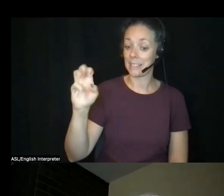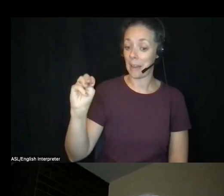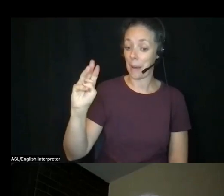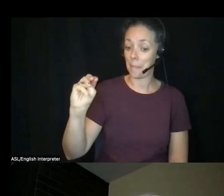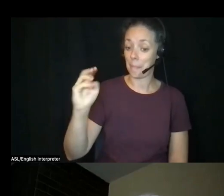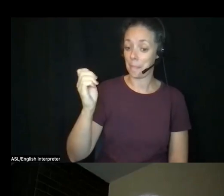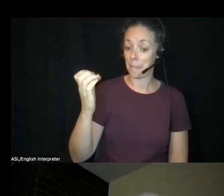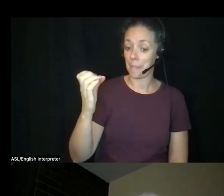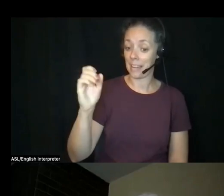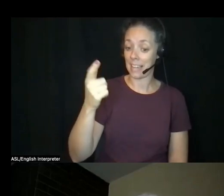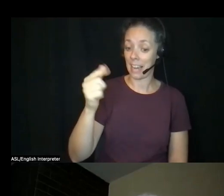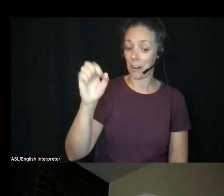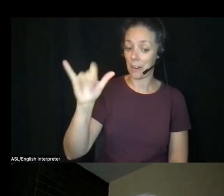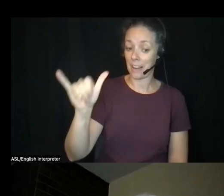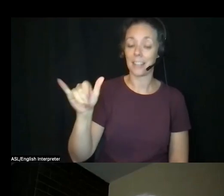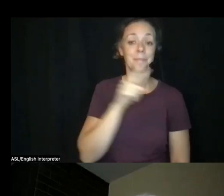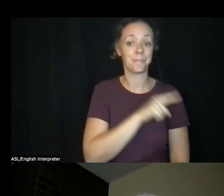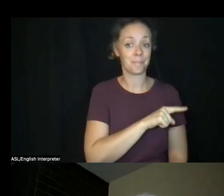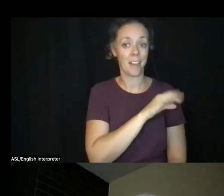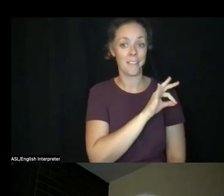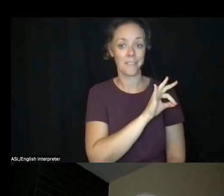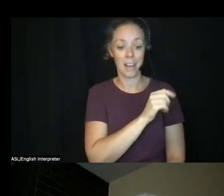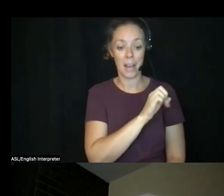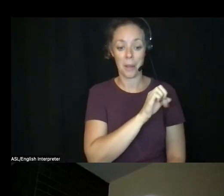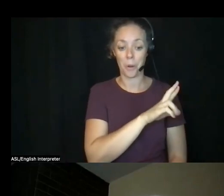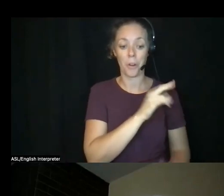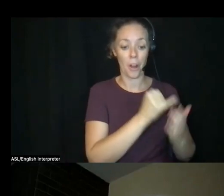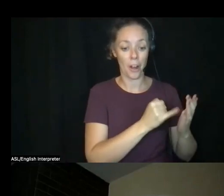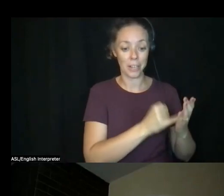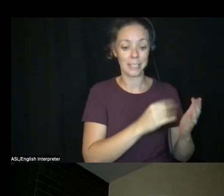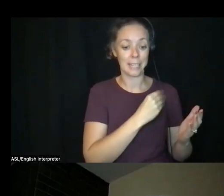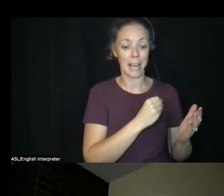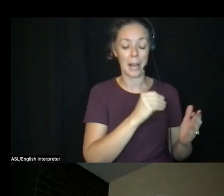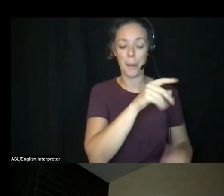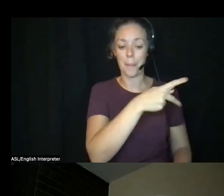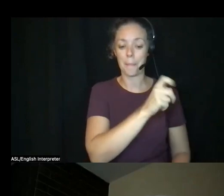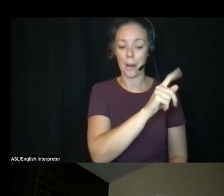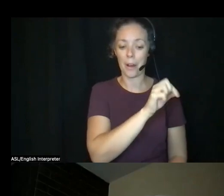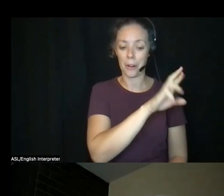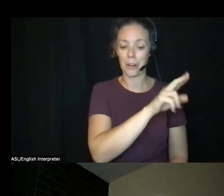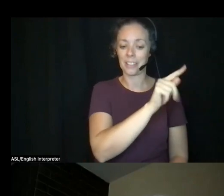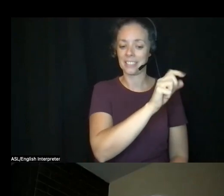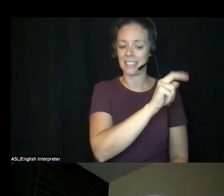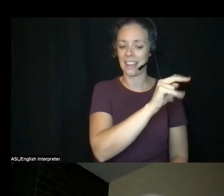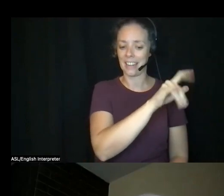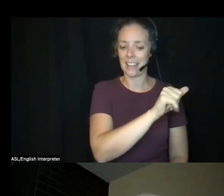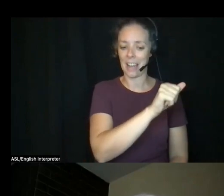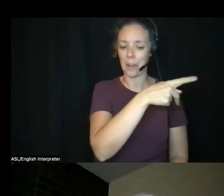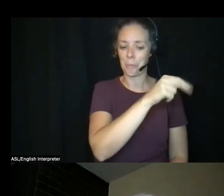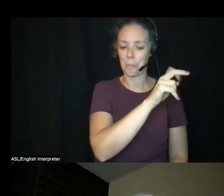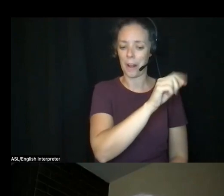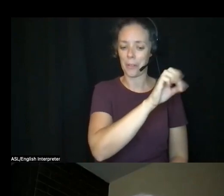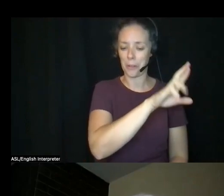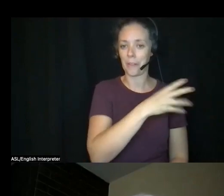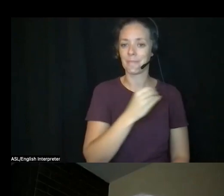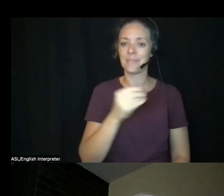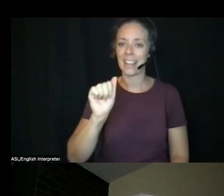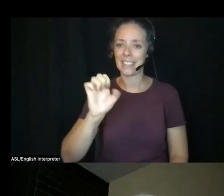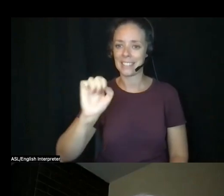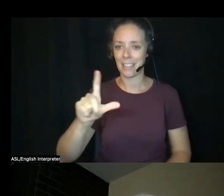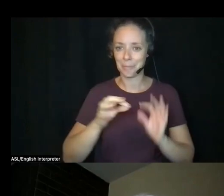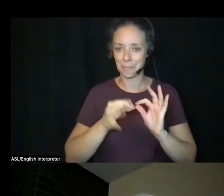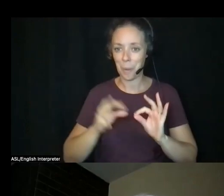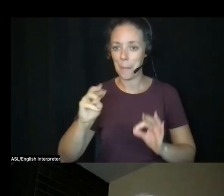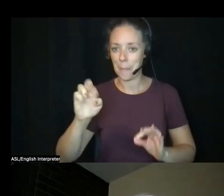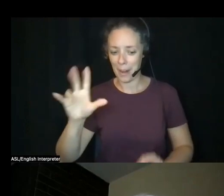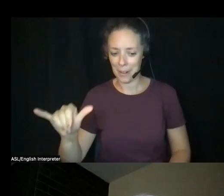potter Tanya Prather, and ASL interpreter Mary. Tanya is deeply influenced by nature, especially the